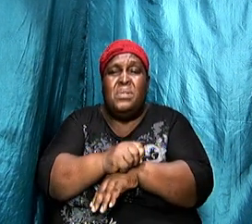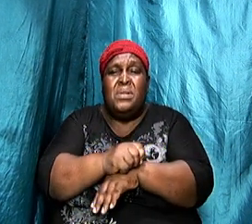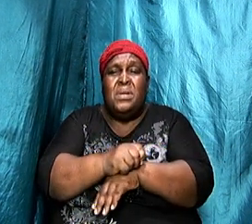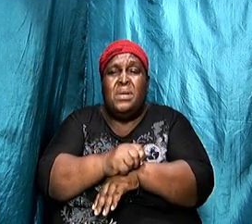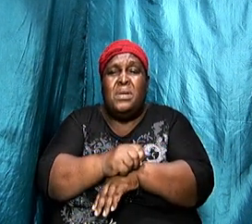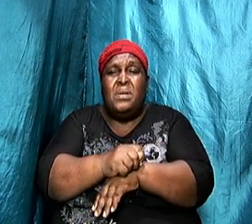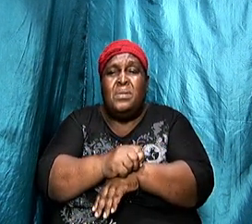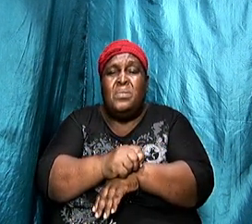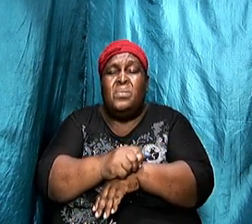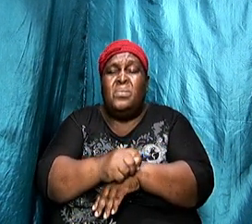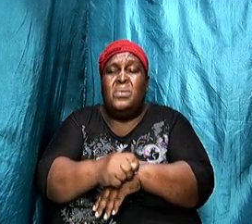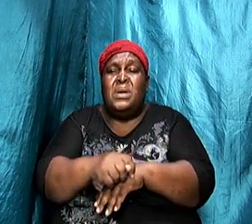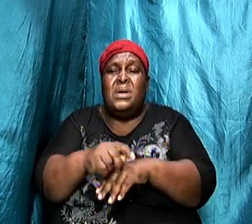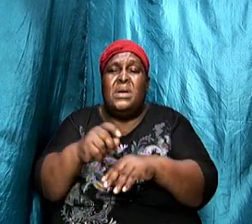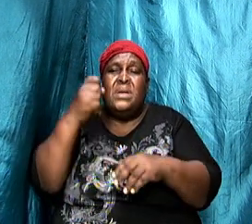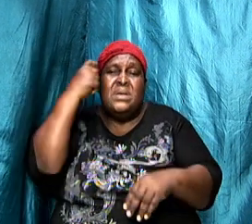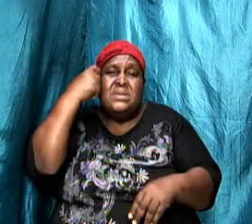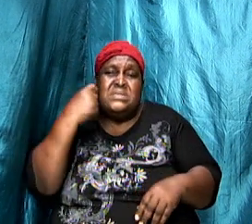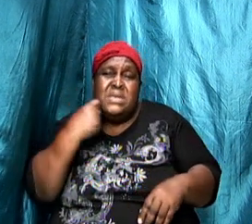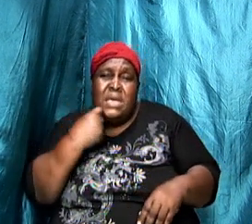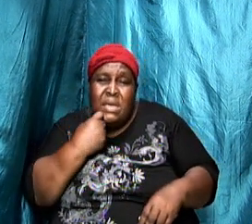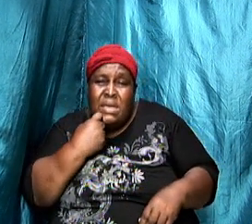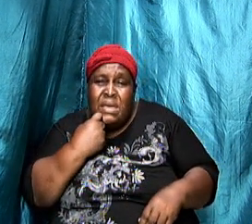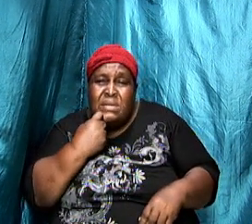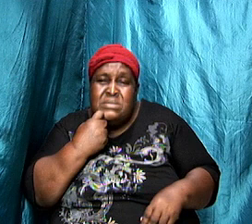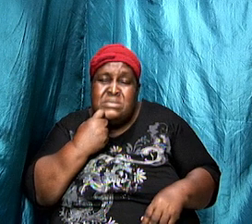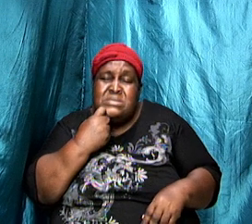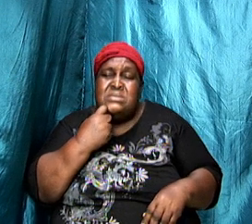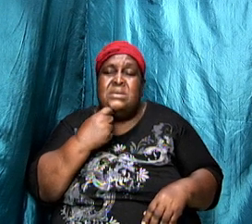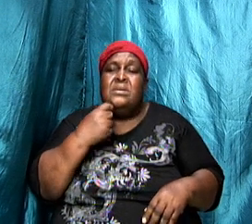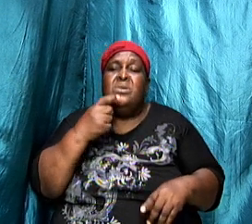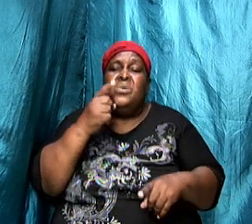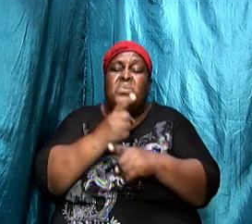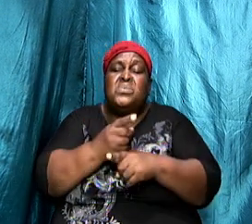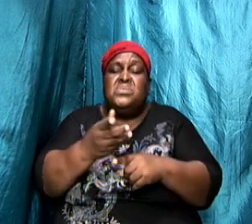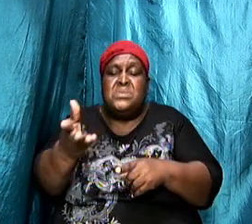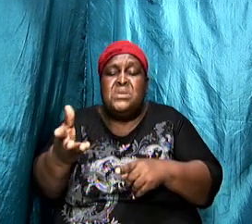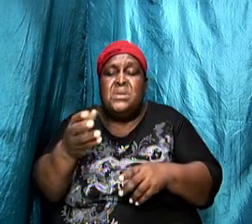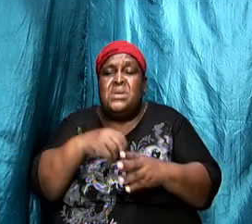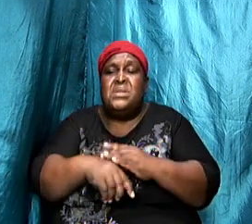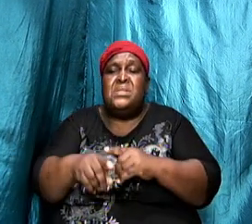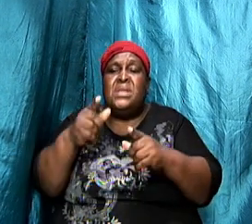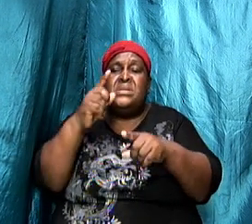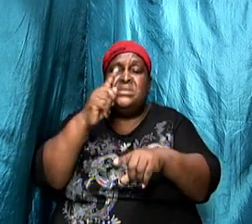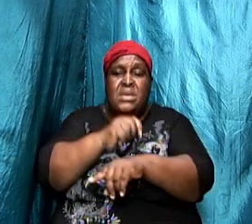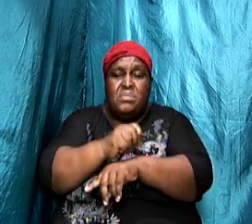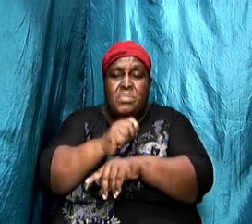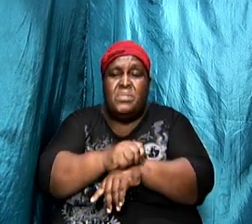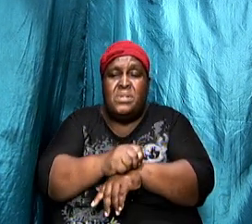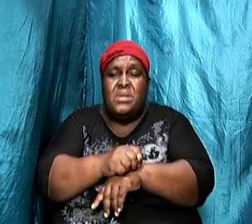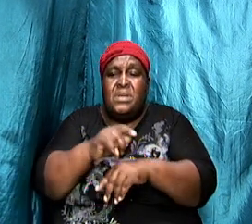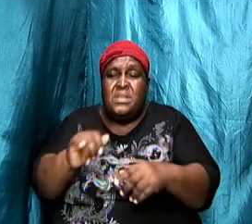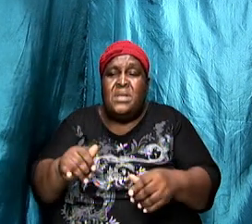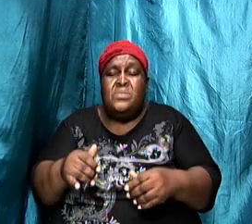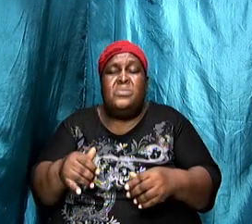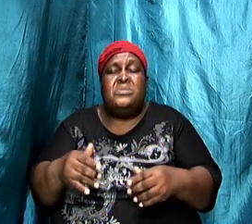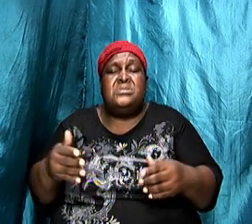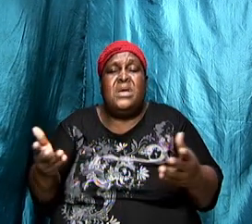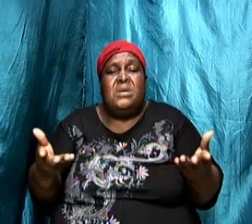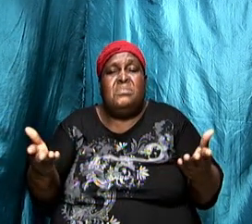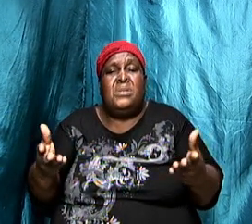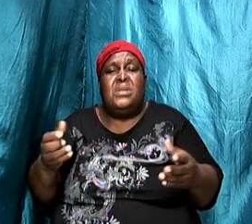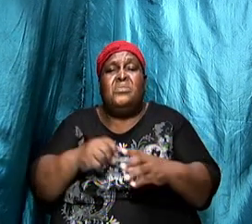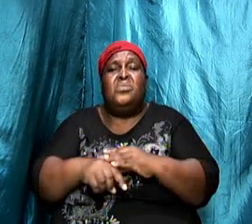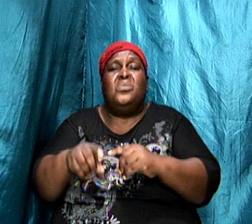consummate sexual activity right there in that temple and that was what was going on